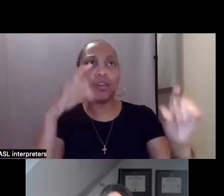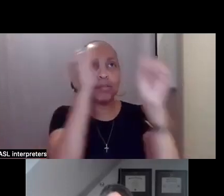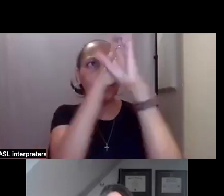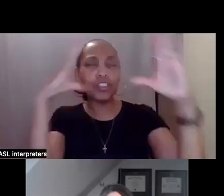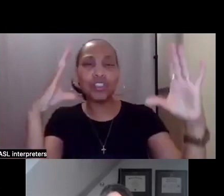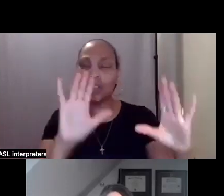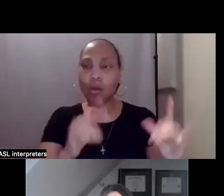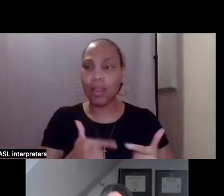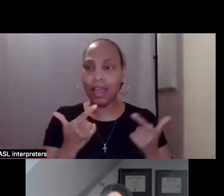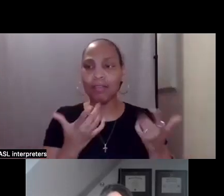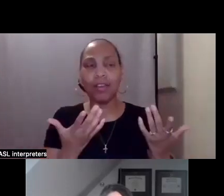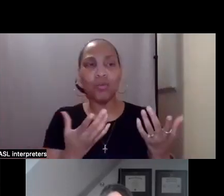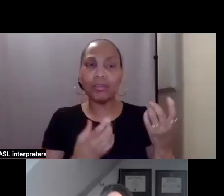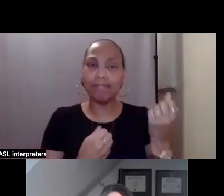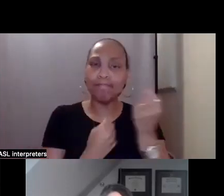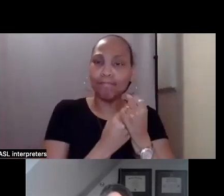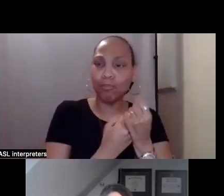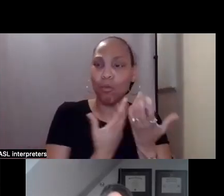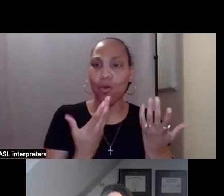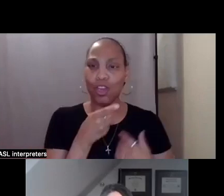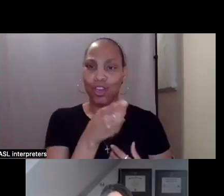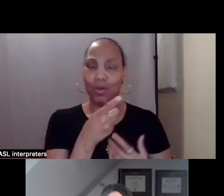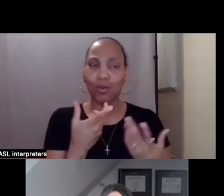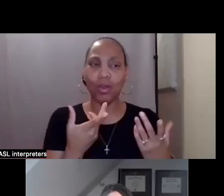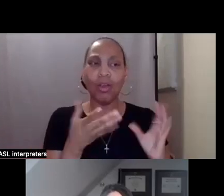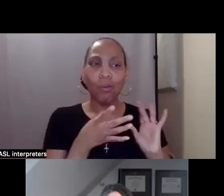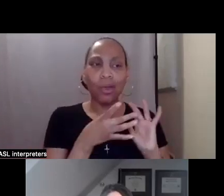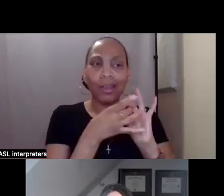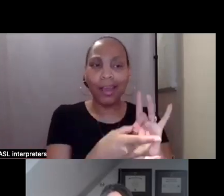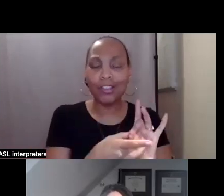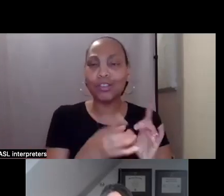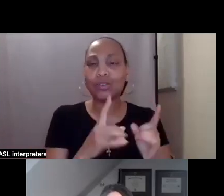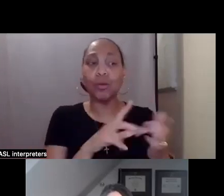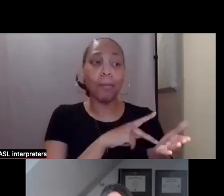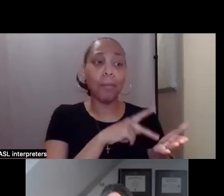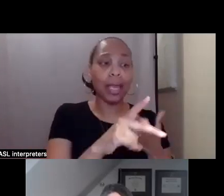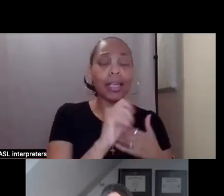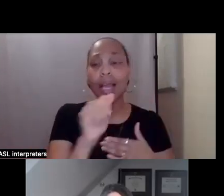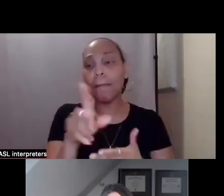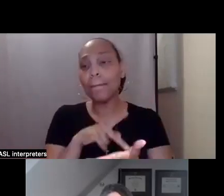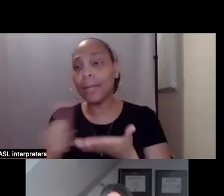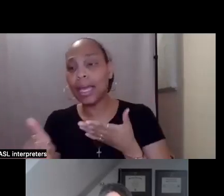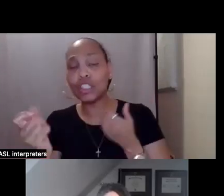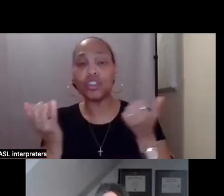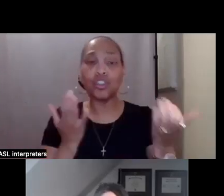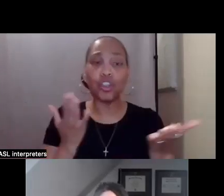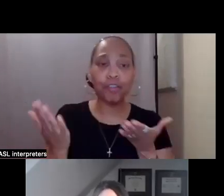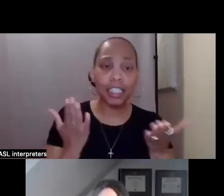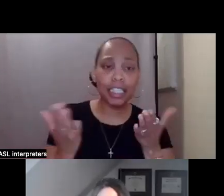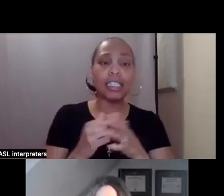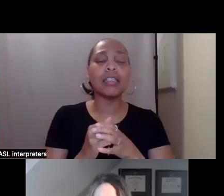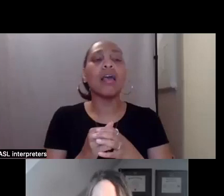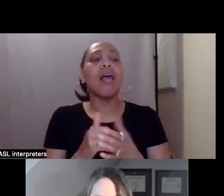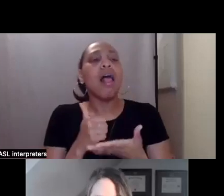throughout the process. We're connecting you to both paid and unpaid services, helping you talk through your